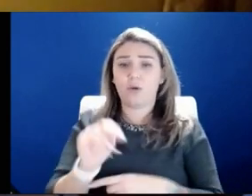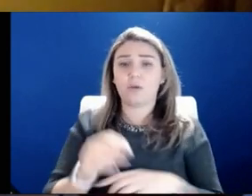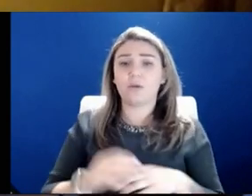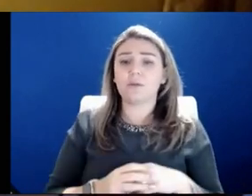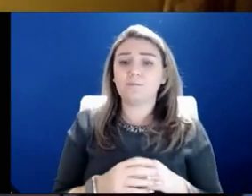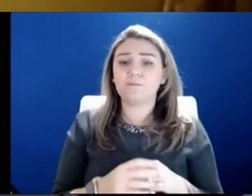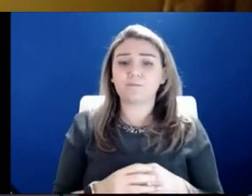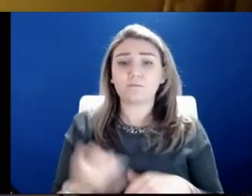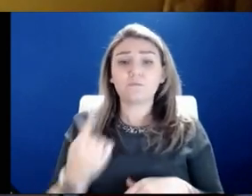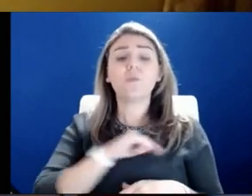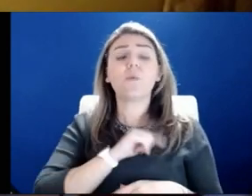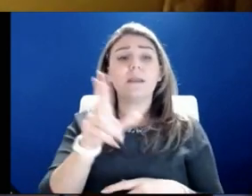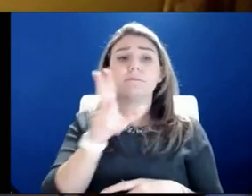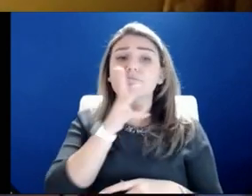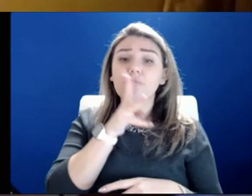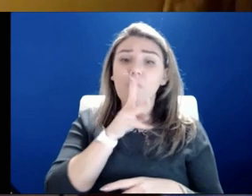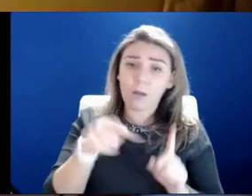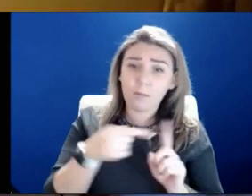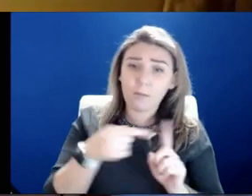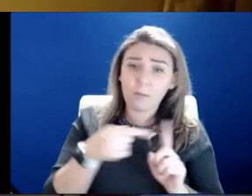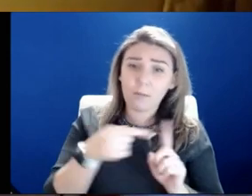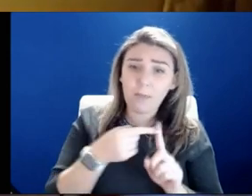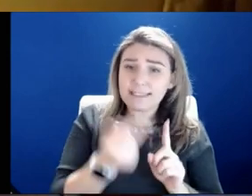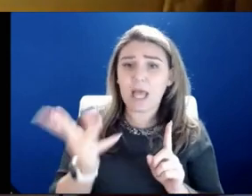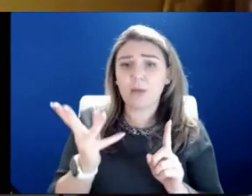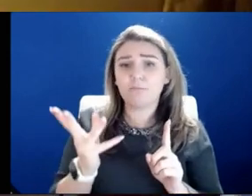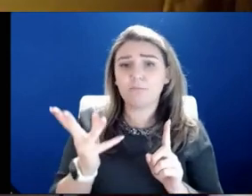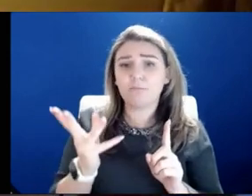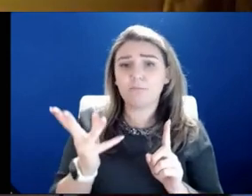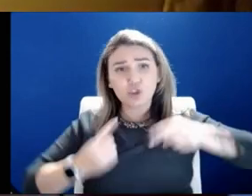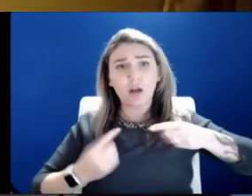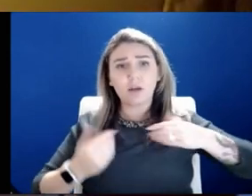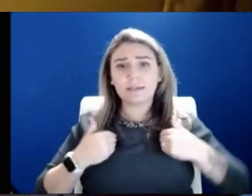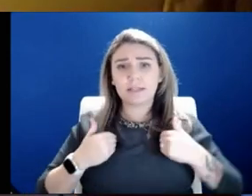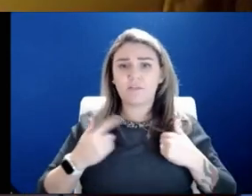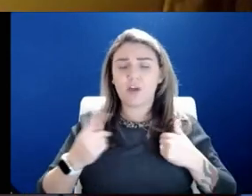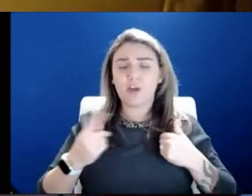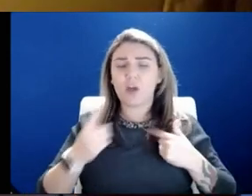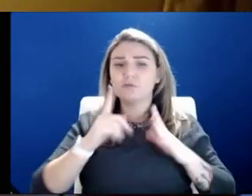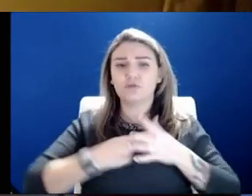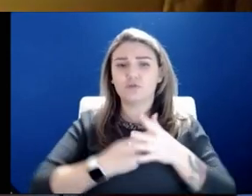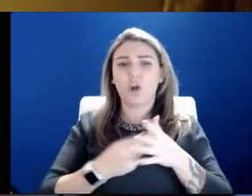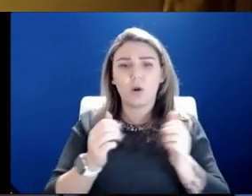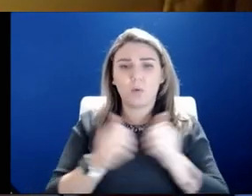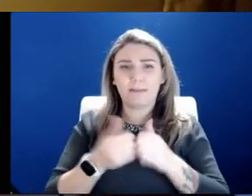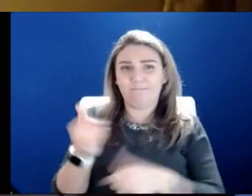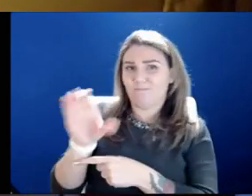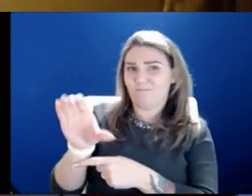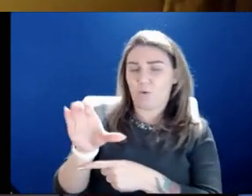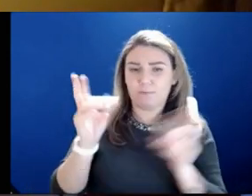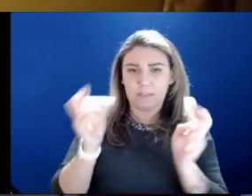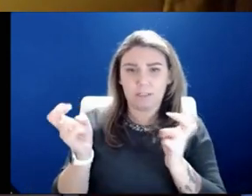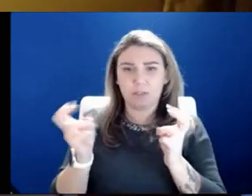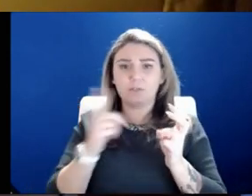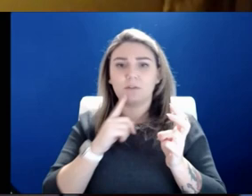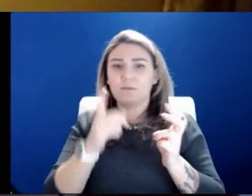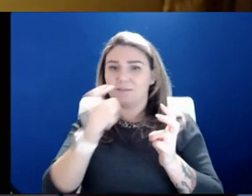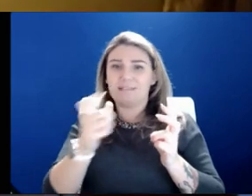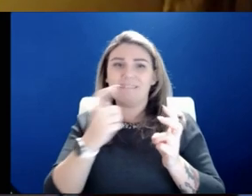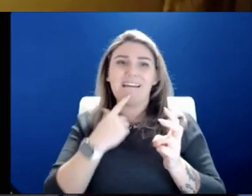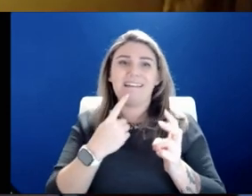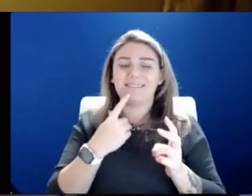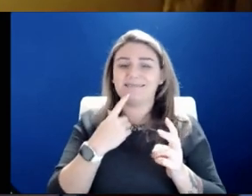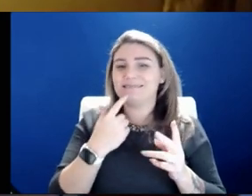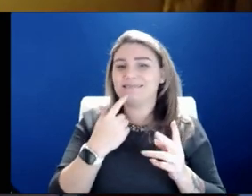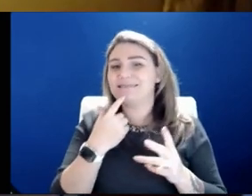we do talk about some of the struggles we've had. I'll start actually with the enforcement issue. And I haven't name checked the store a lot, but